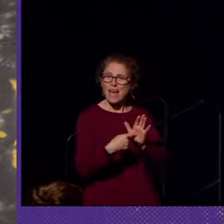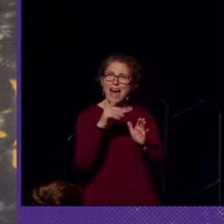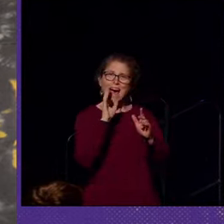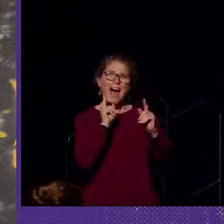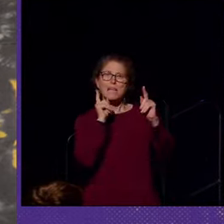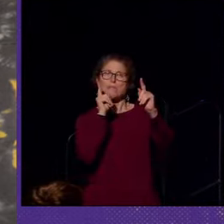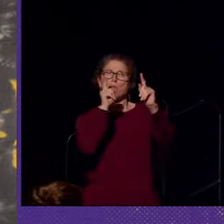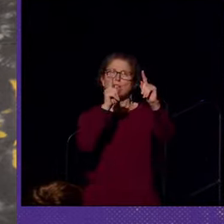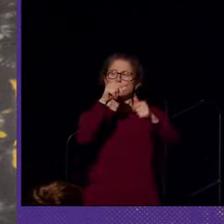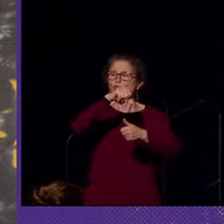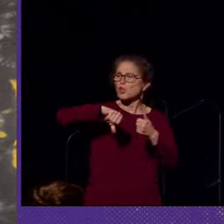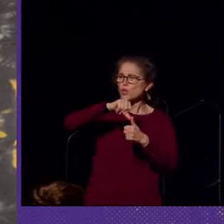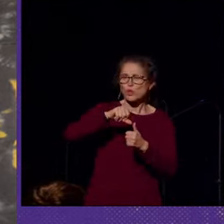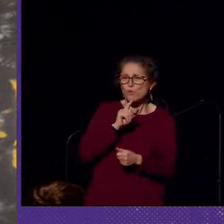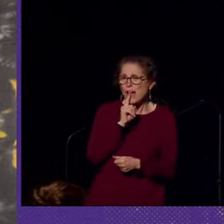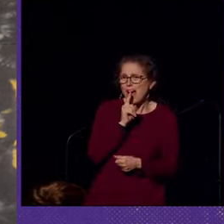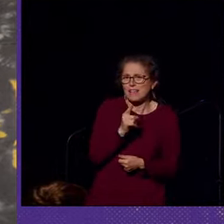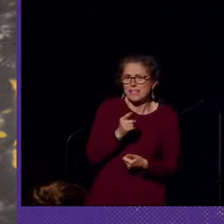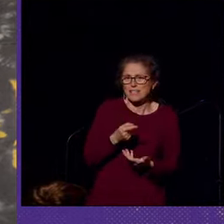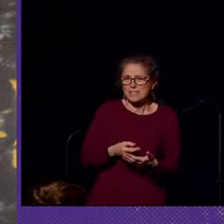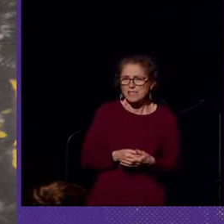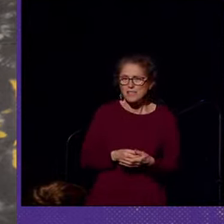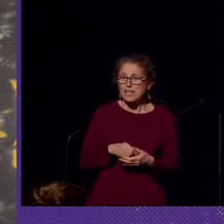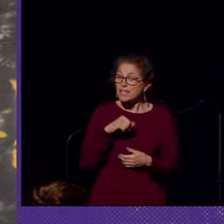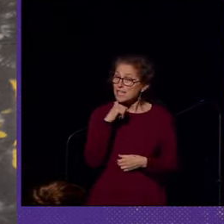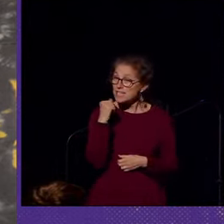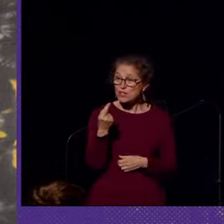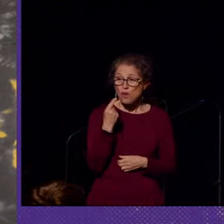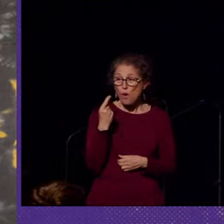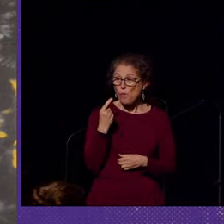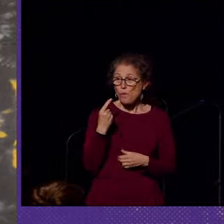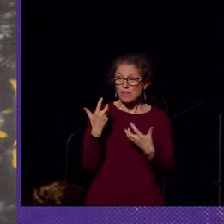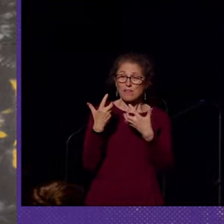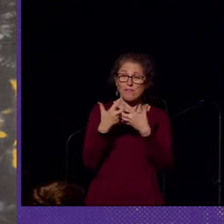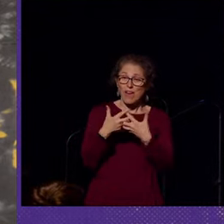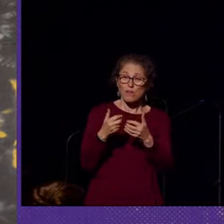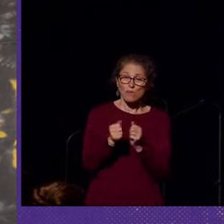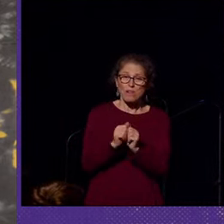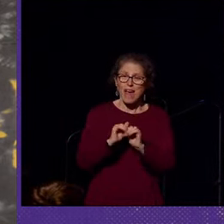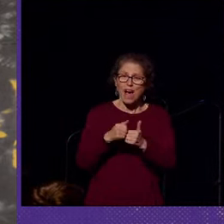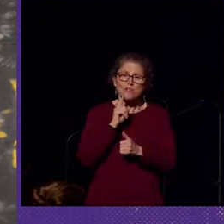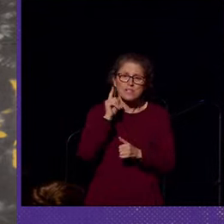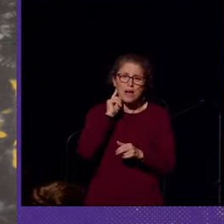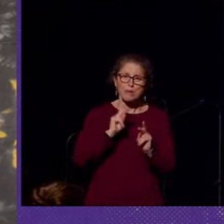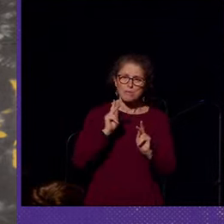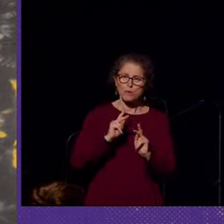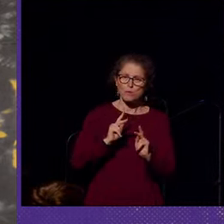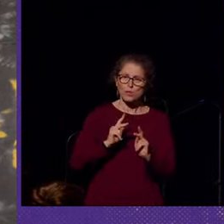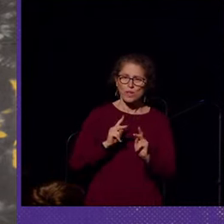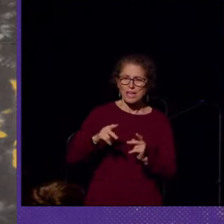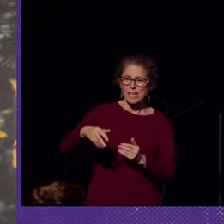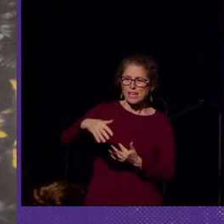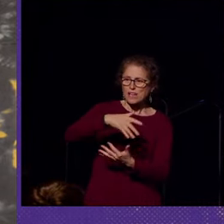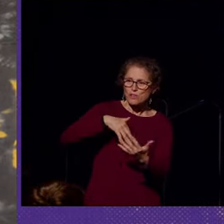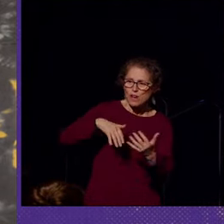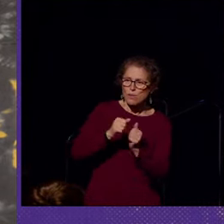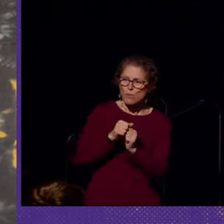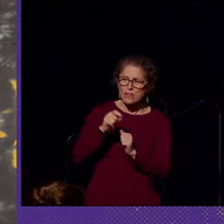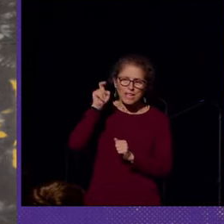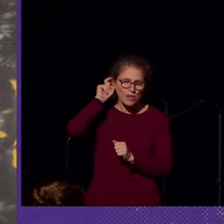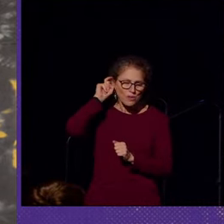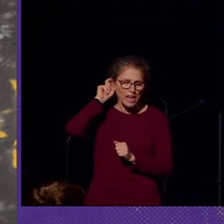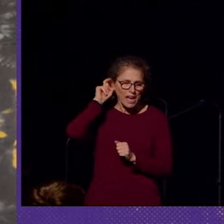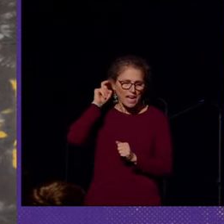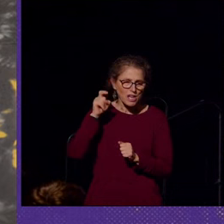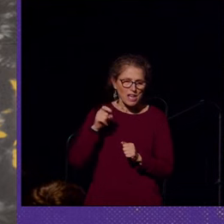social realities, which did not always fit with how deaf people were actually integrating the hearing aids into their body